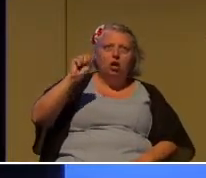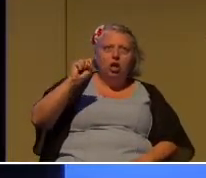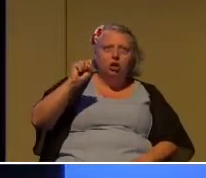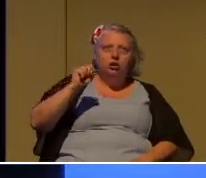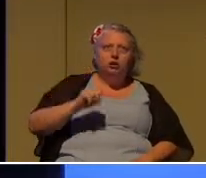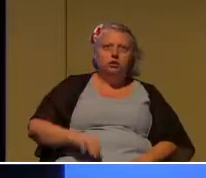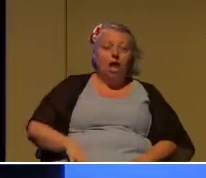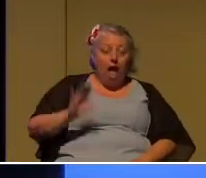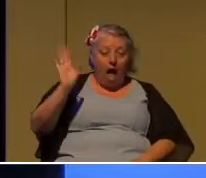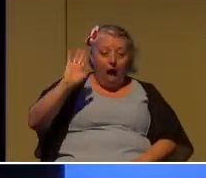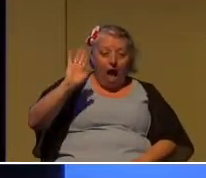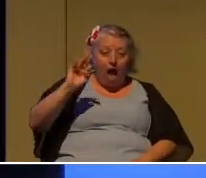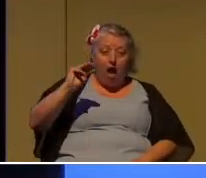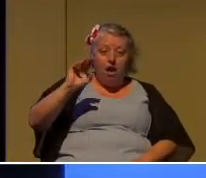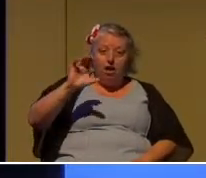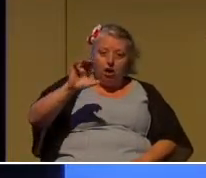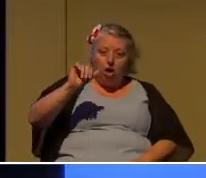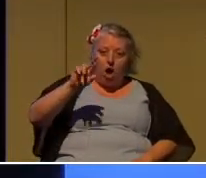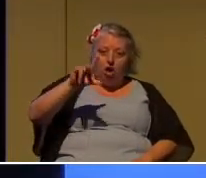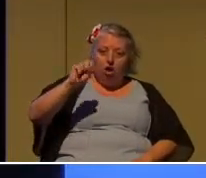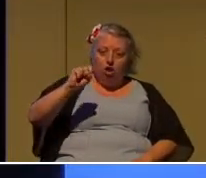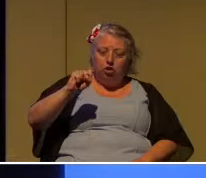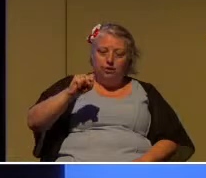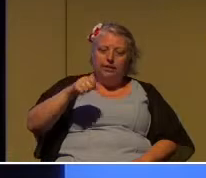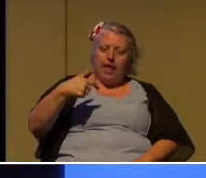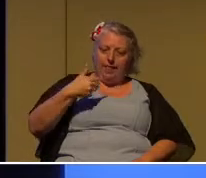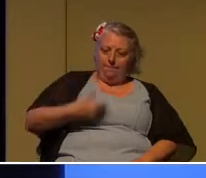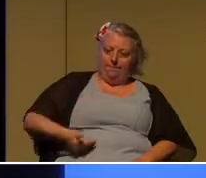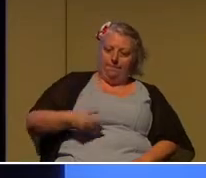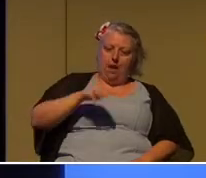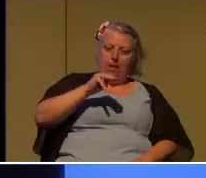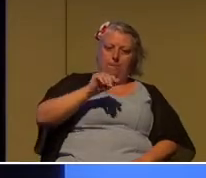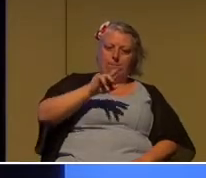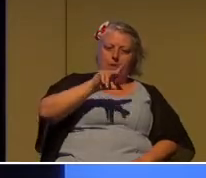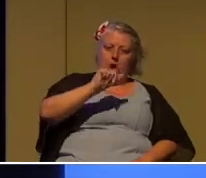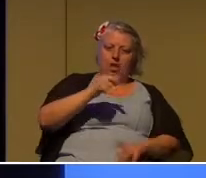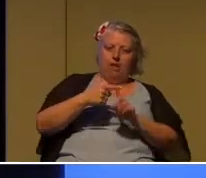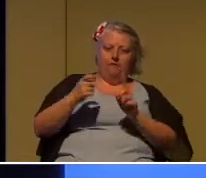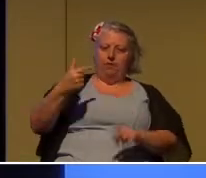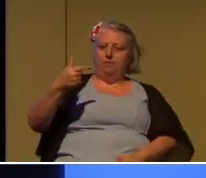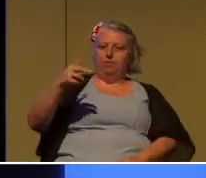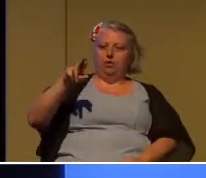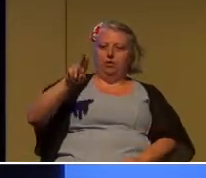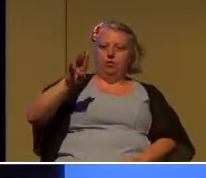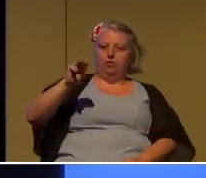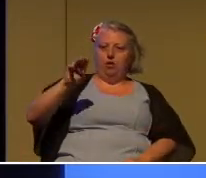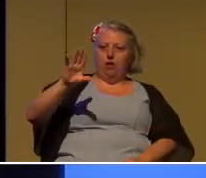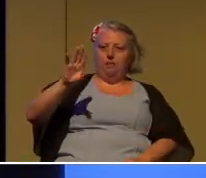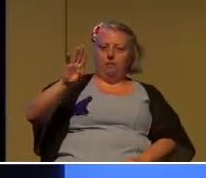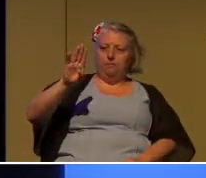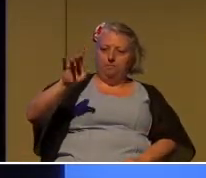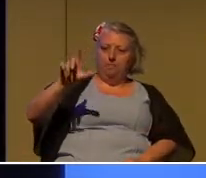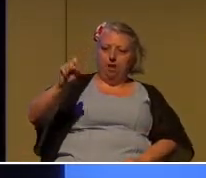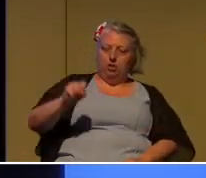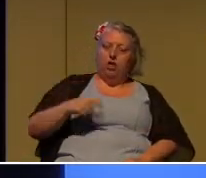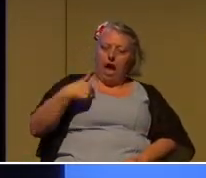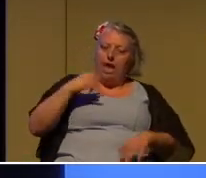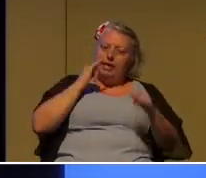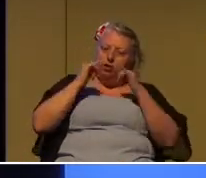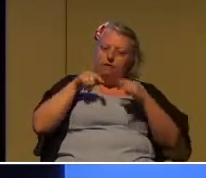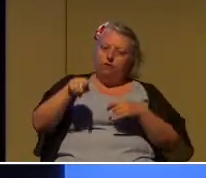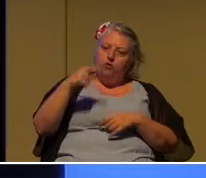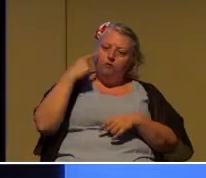Hi, Carlos. This is Marla Garrison from Grumbles. I interviewed you for a management position about a year ago.